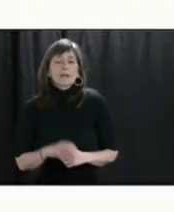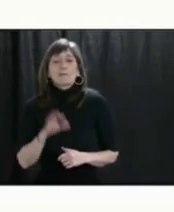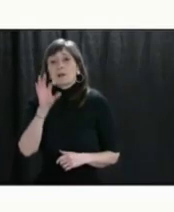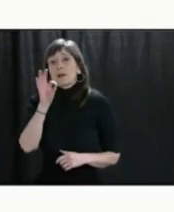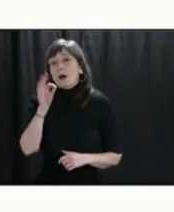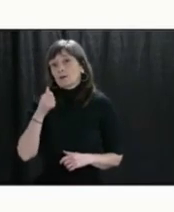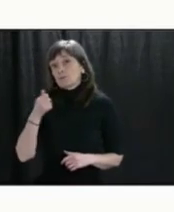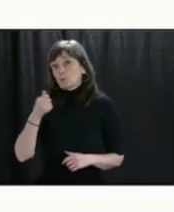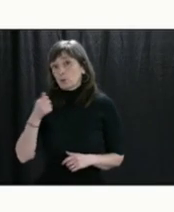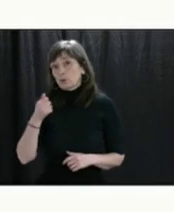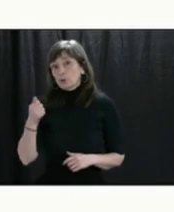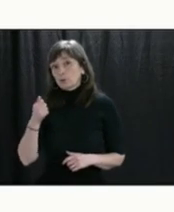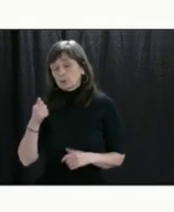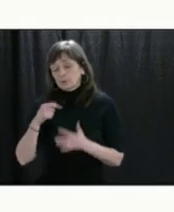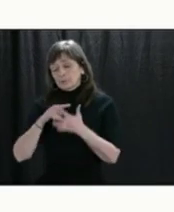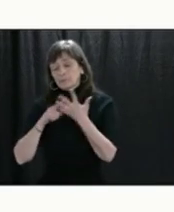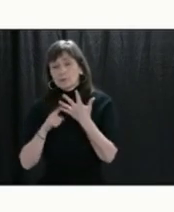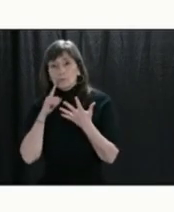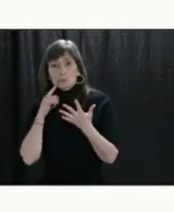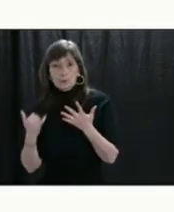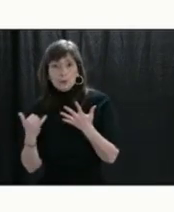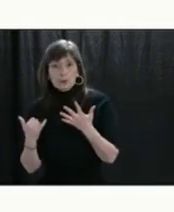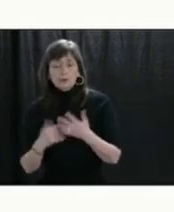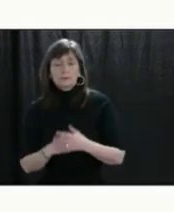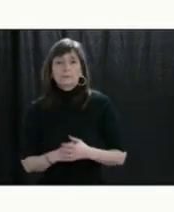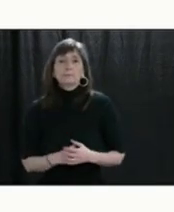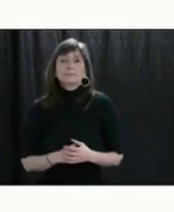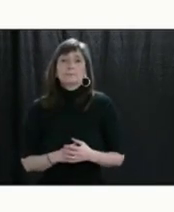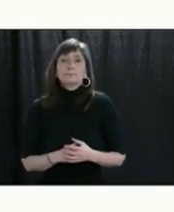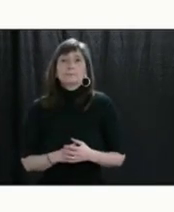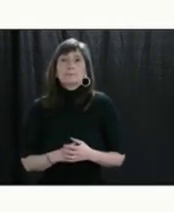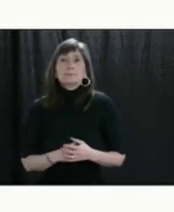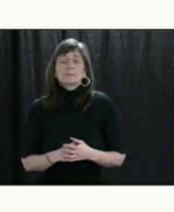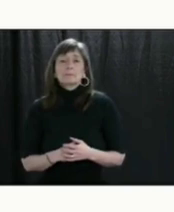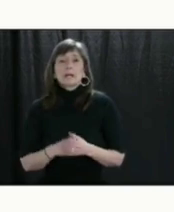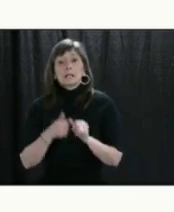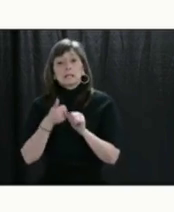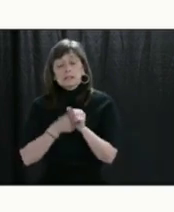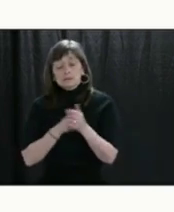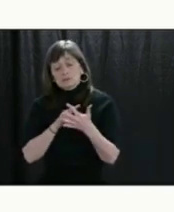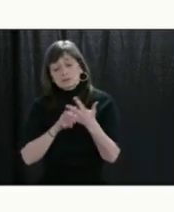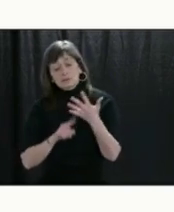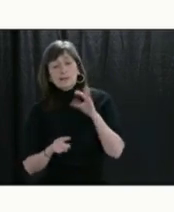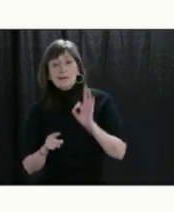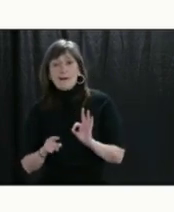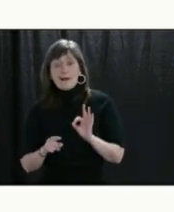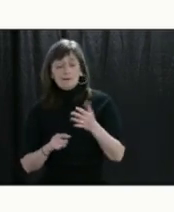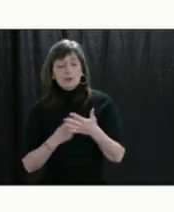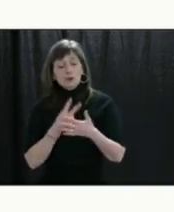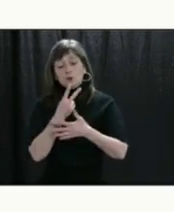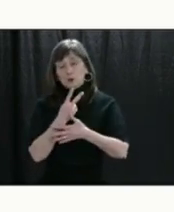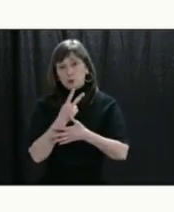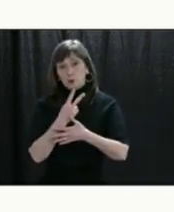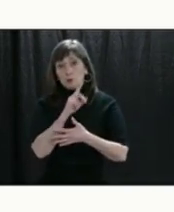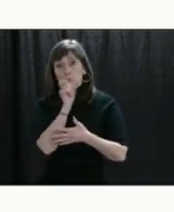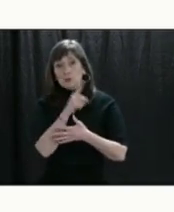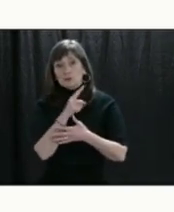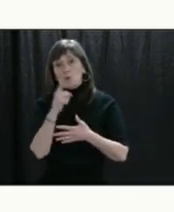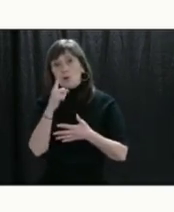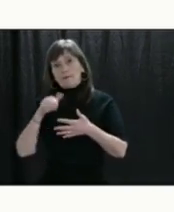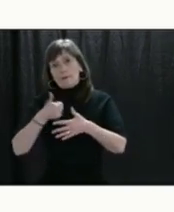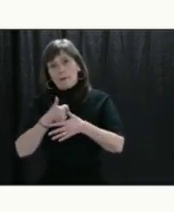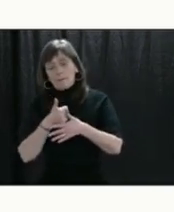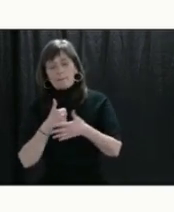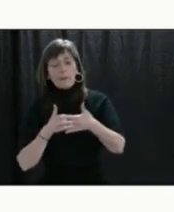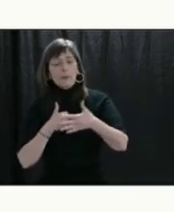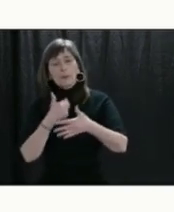reporters registered for today's call. In the essence of time, each reporter will have the opportunity to ask two questions and one follow-up. We